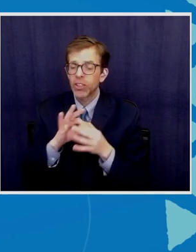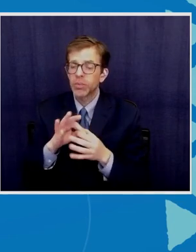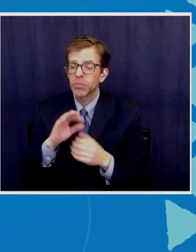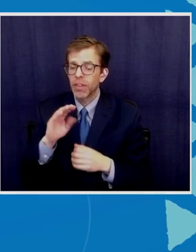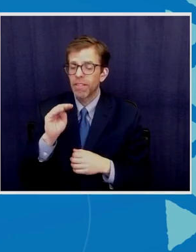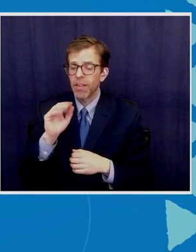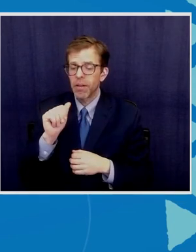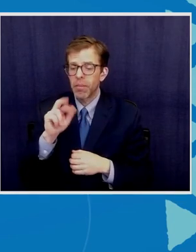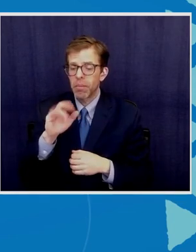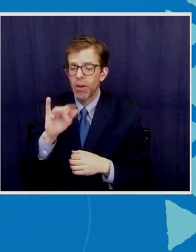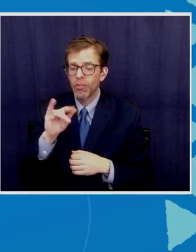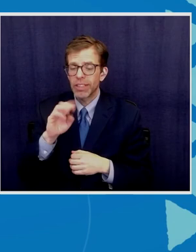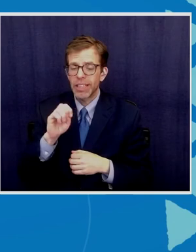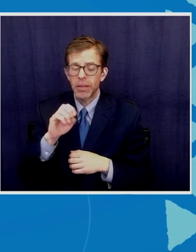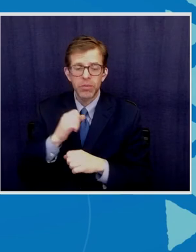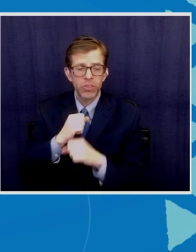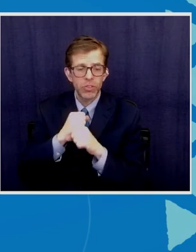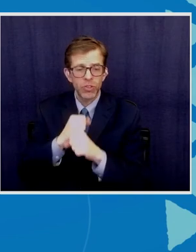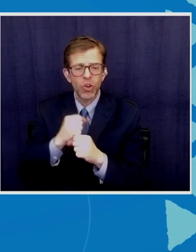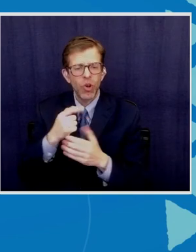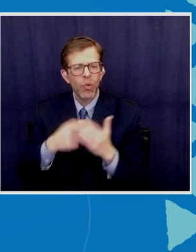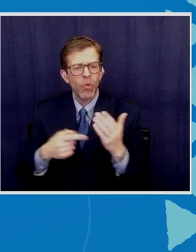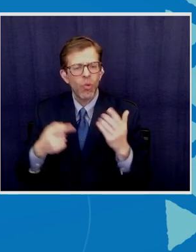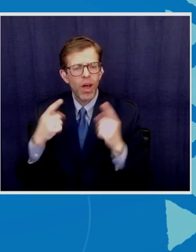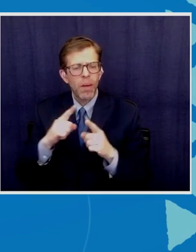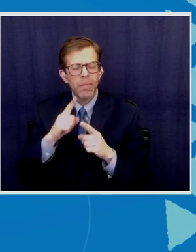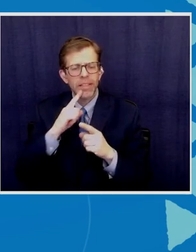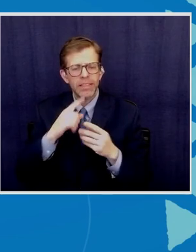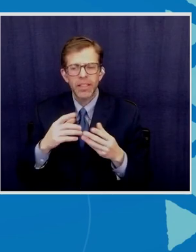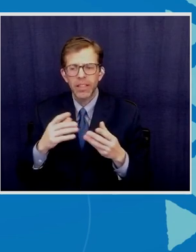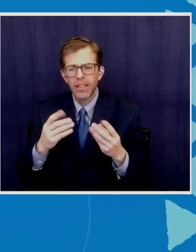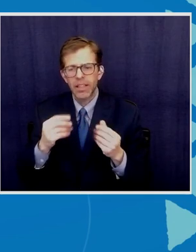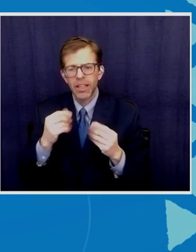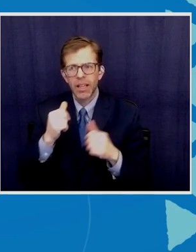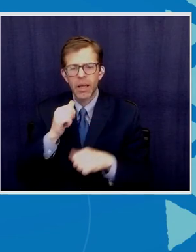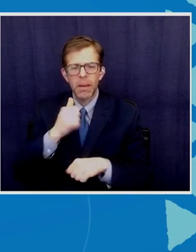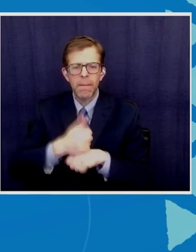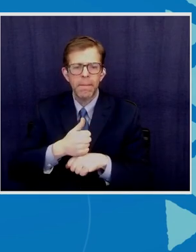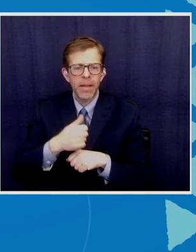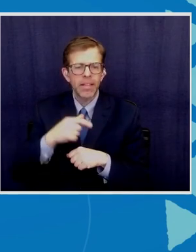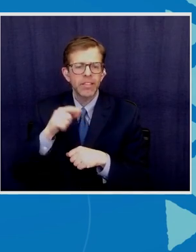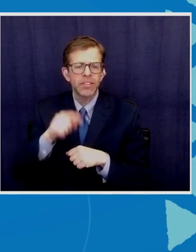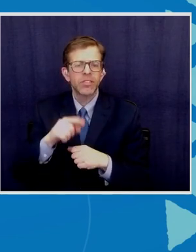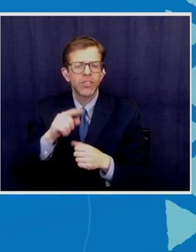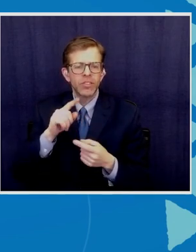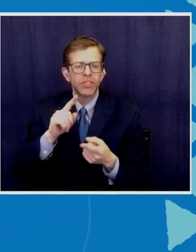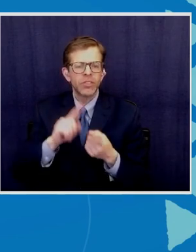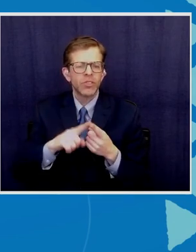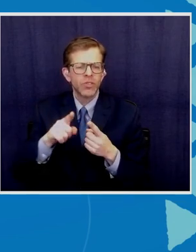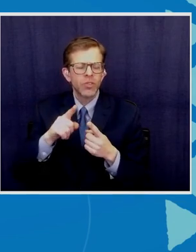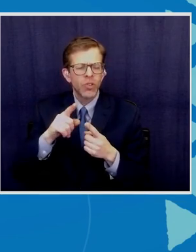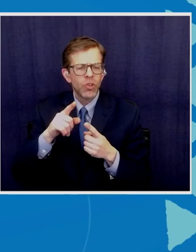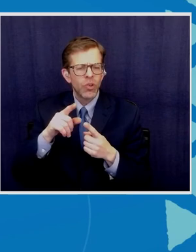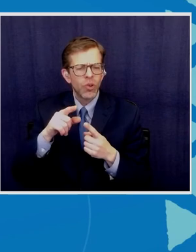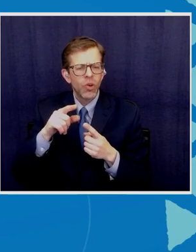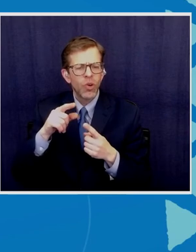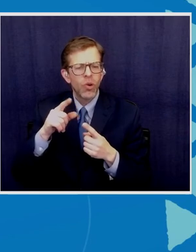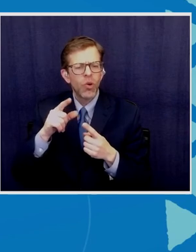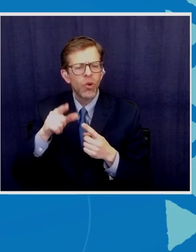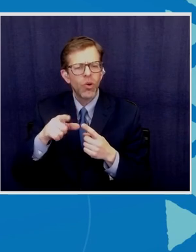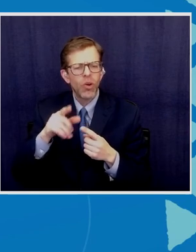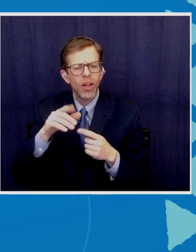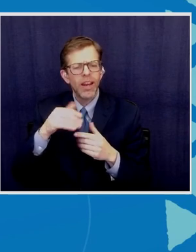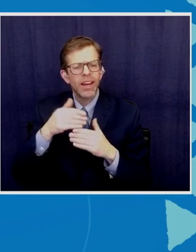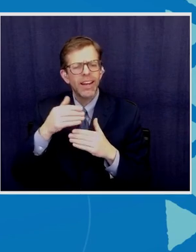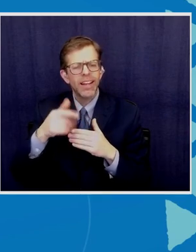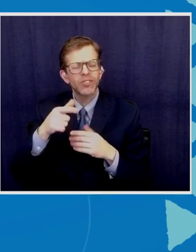as well because what happens is land-based issues tend to take priority in institutions such as the African Union